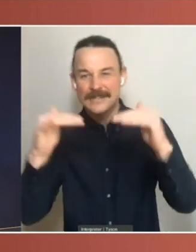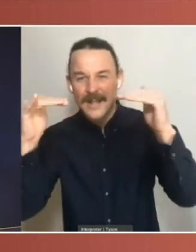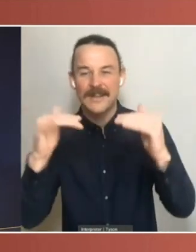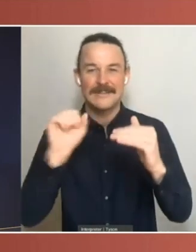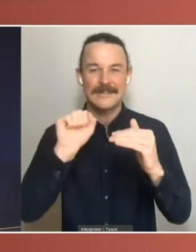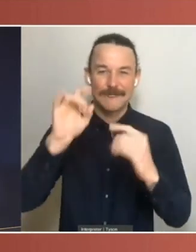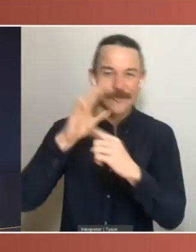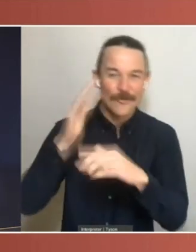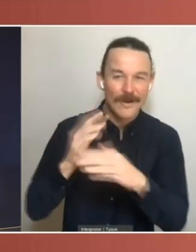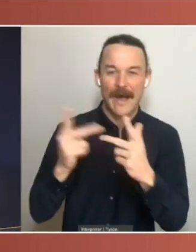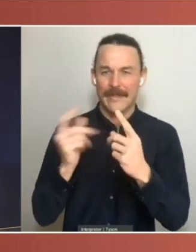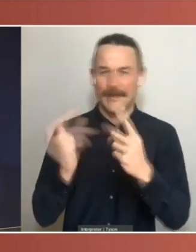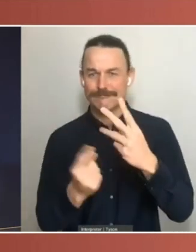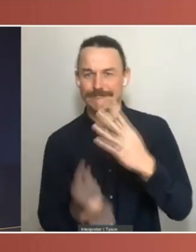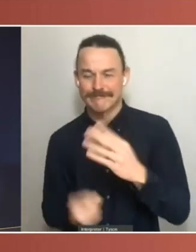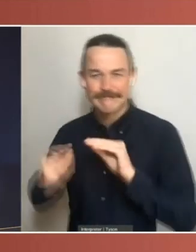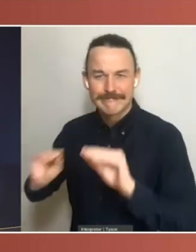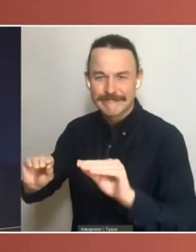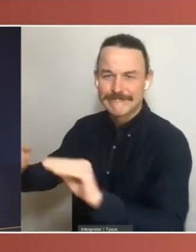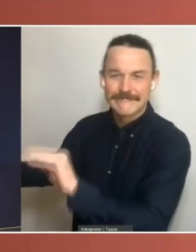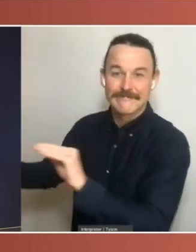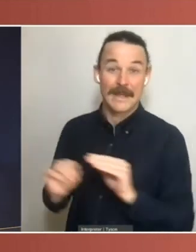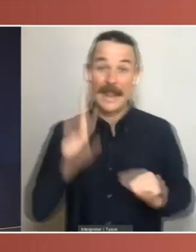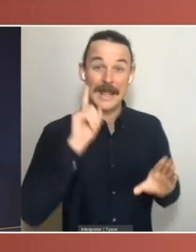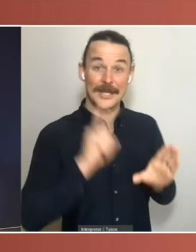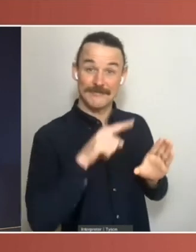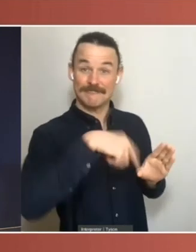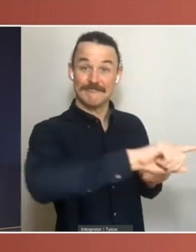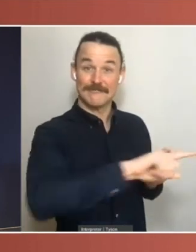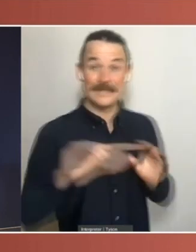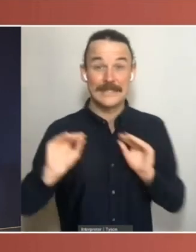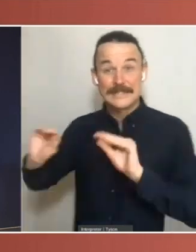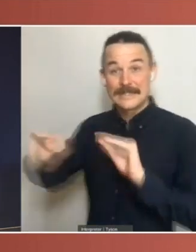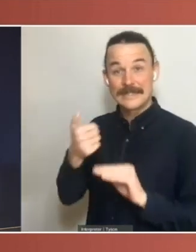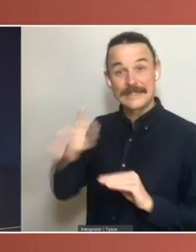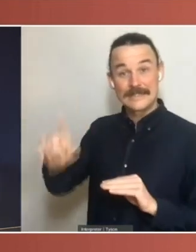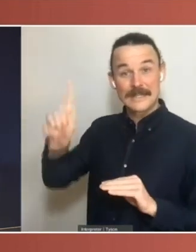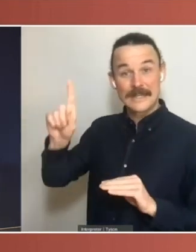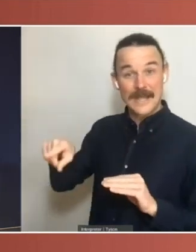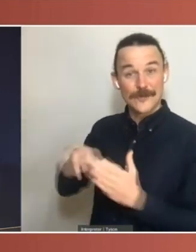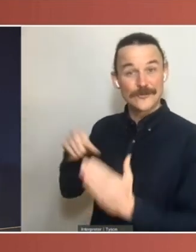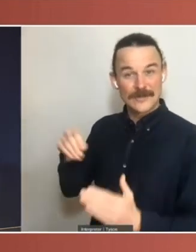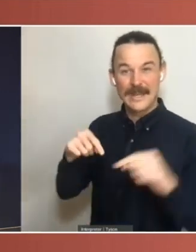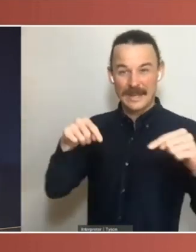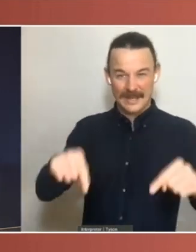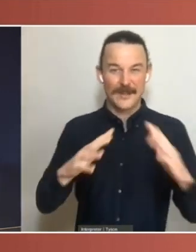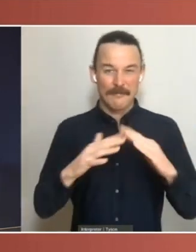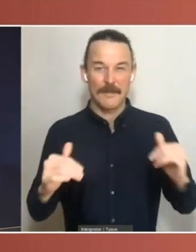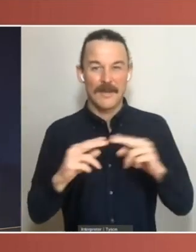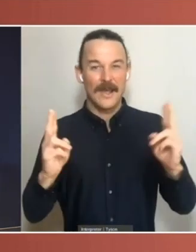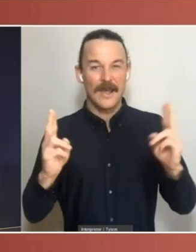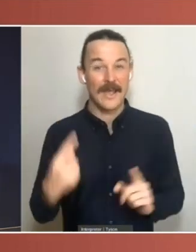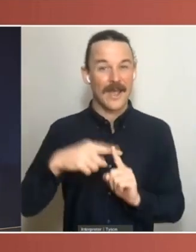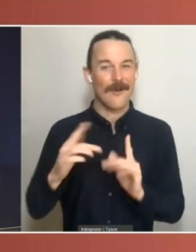PEO delivered programs to about 60,000 students, both here at Parliament House and virtually. And in fact, the pre-pandemic